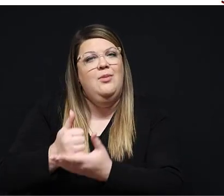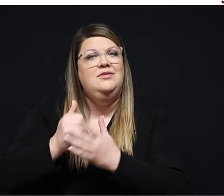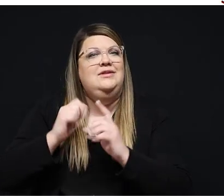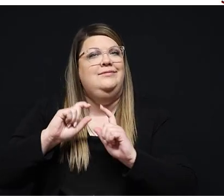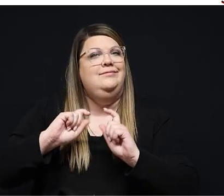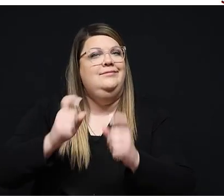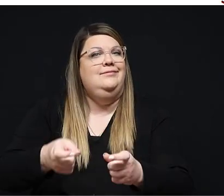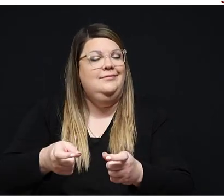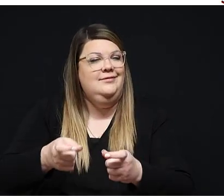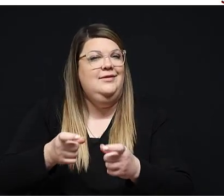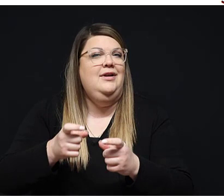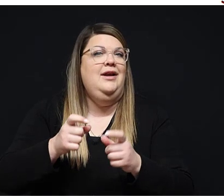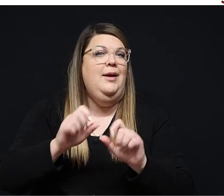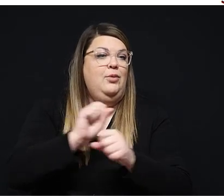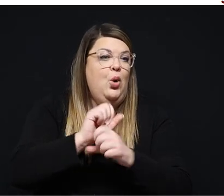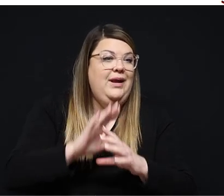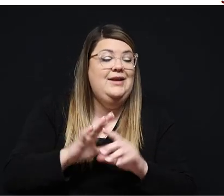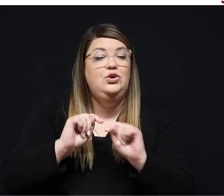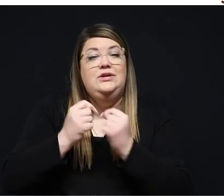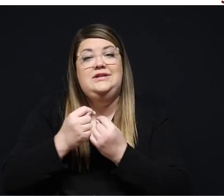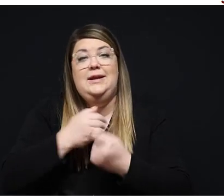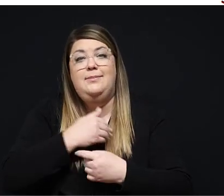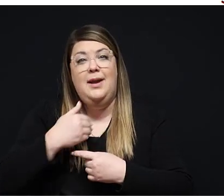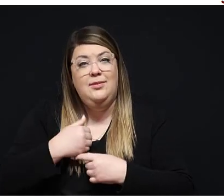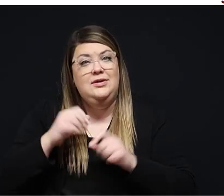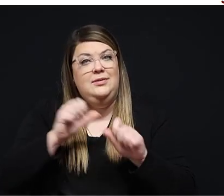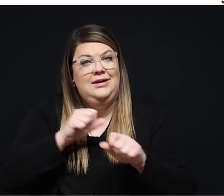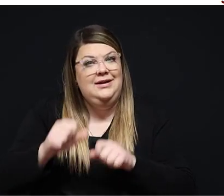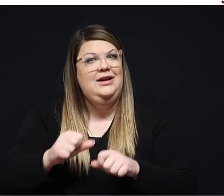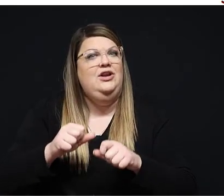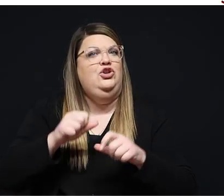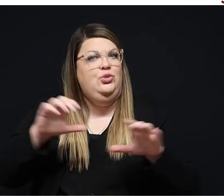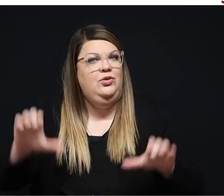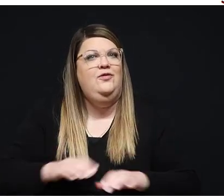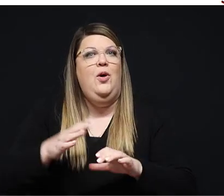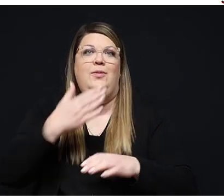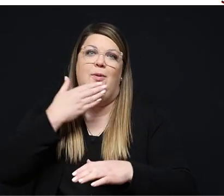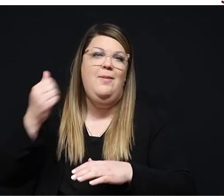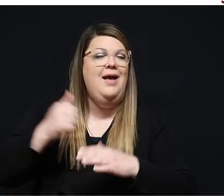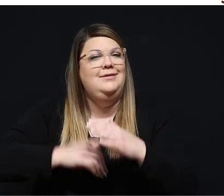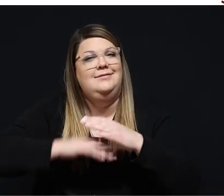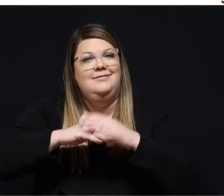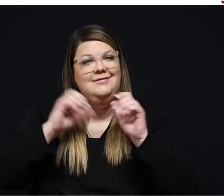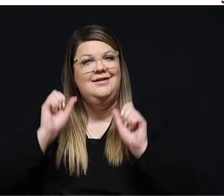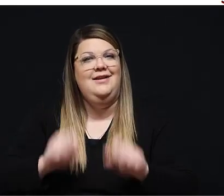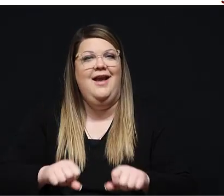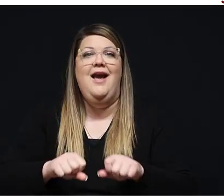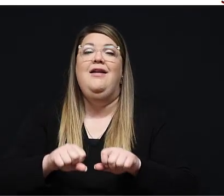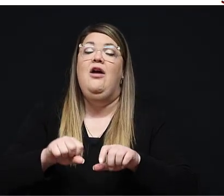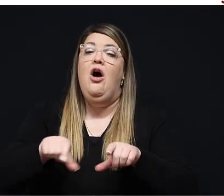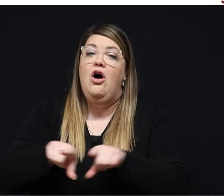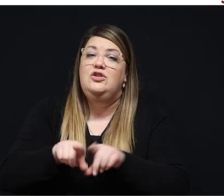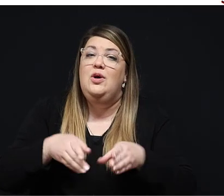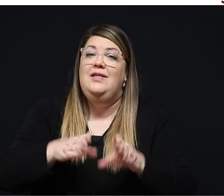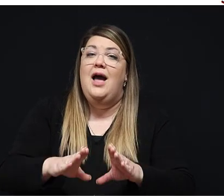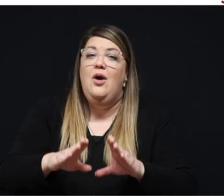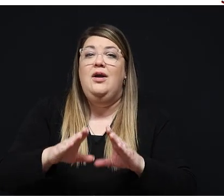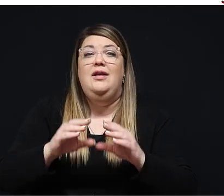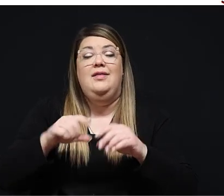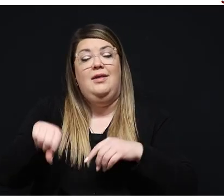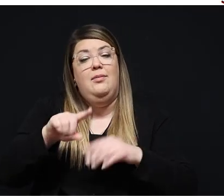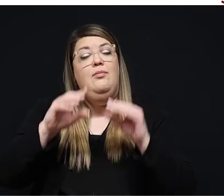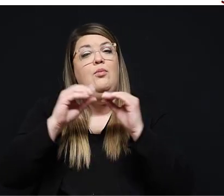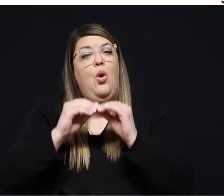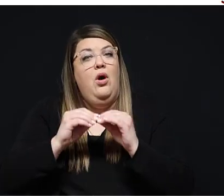employees or team members to perform to the best of their abilities, as well as allowing team members more opportunities for personal and